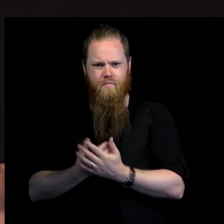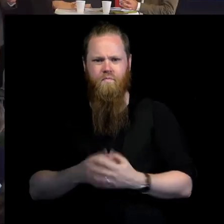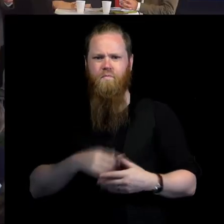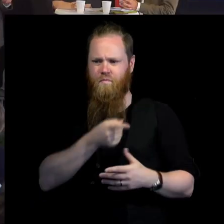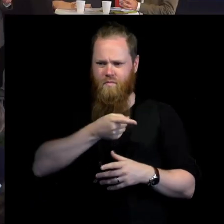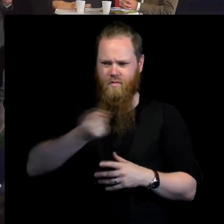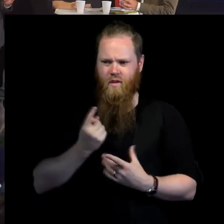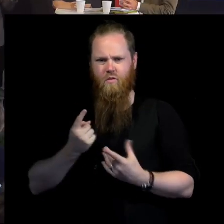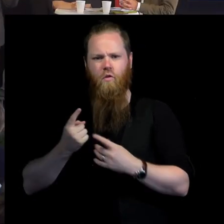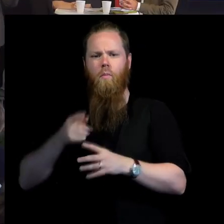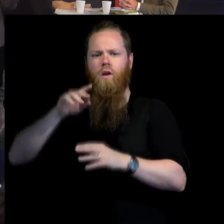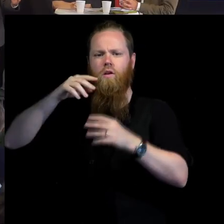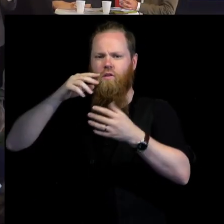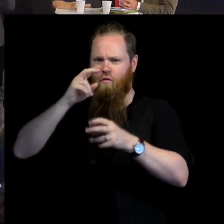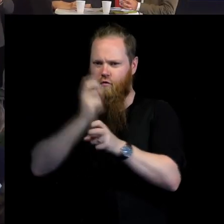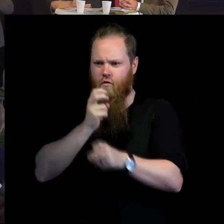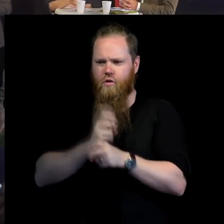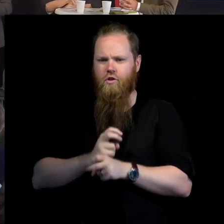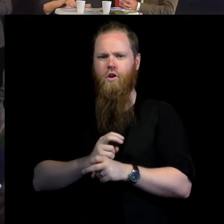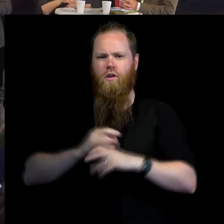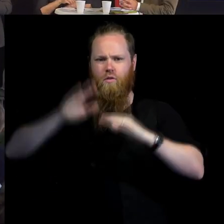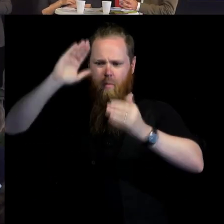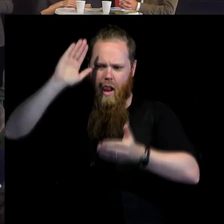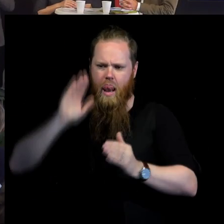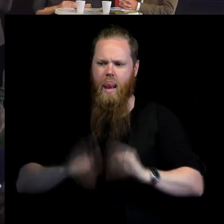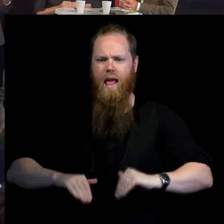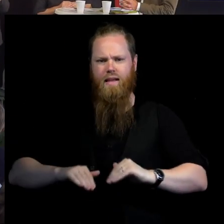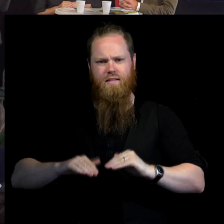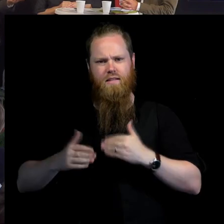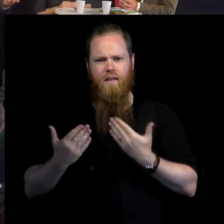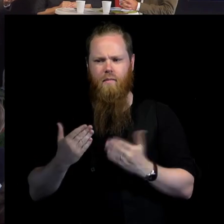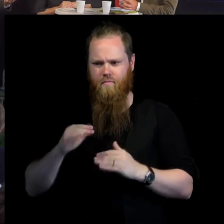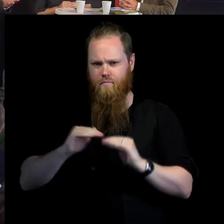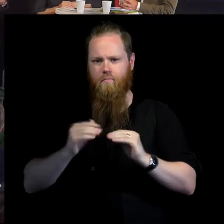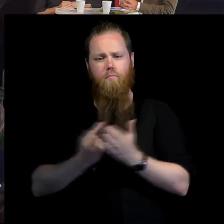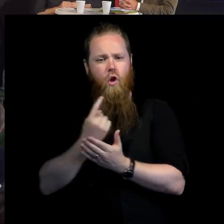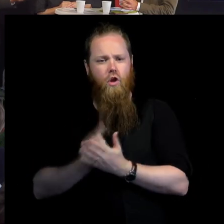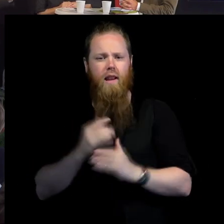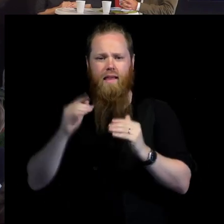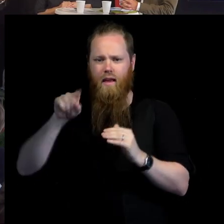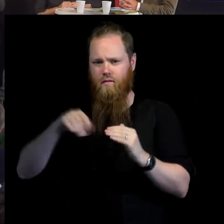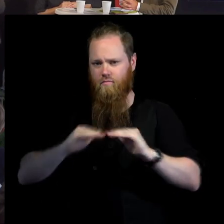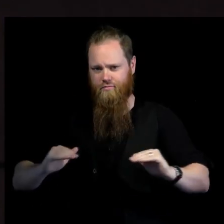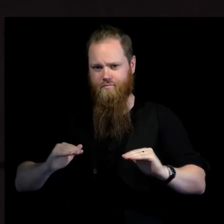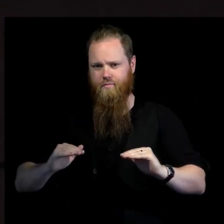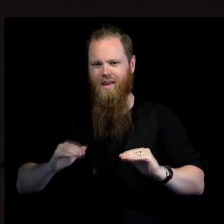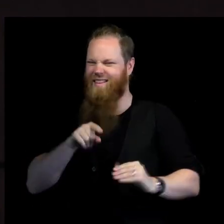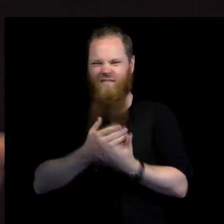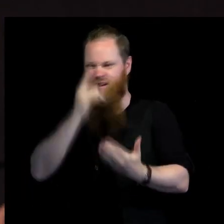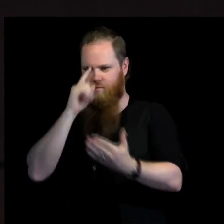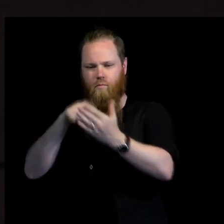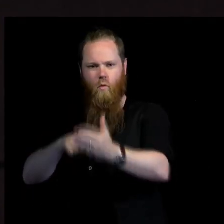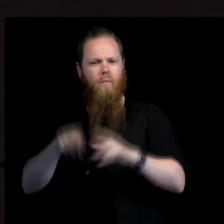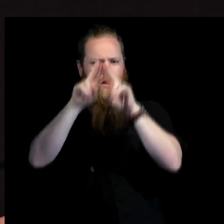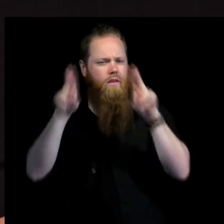international obligation, will go to the border of the international obligations. This was never the intention between the creation of international law and